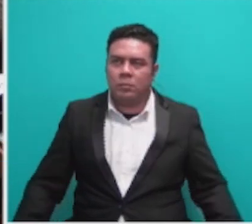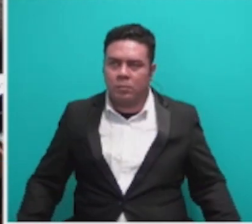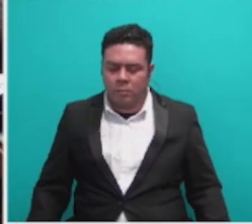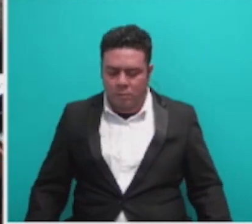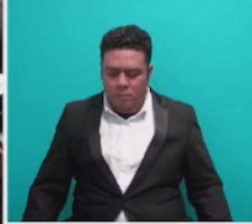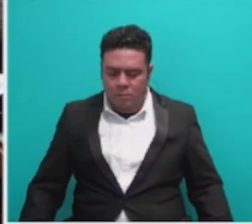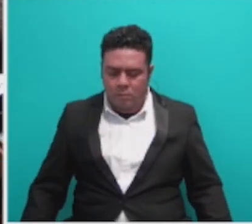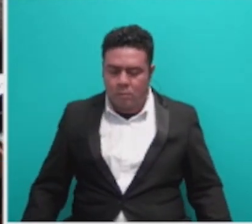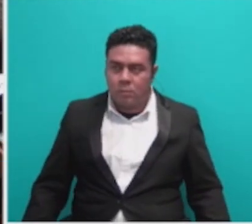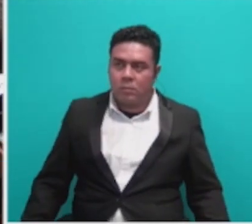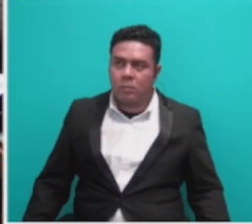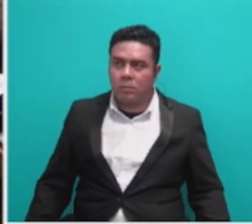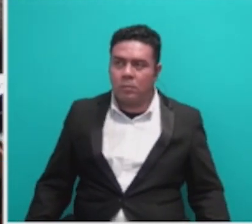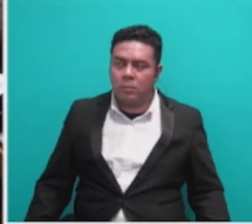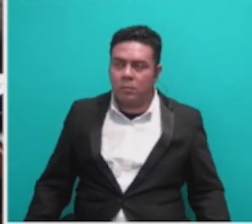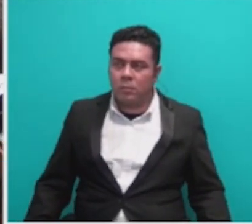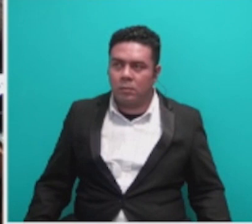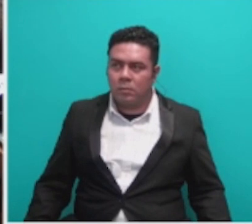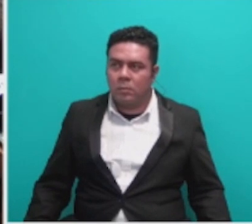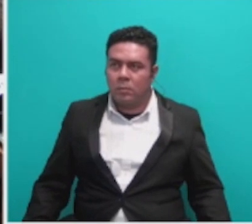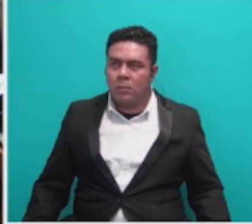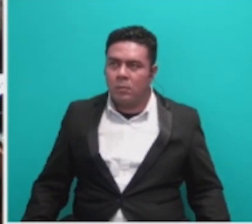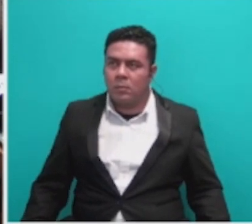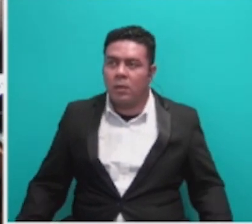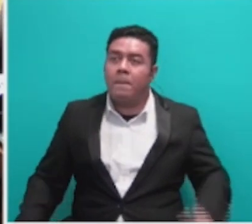exactly. My apologies, Mr. Speaker.